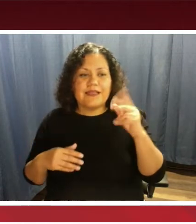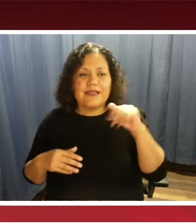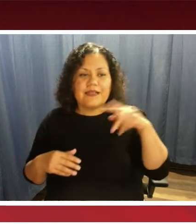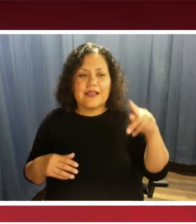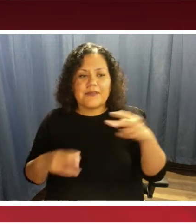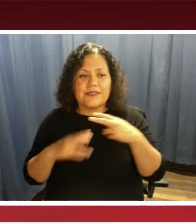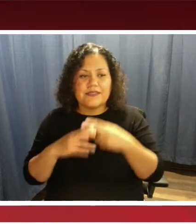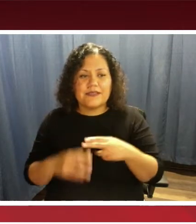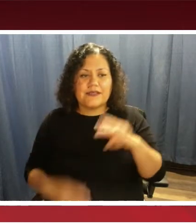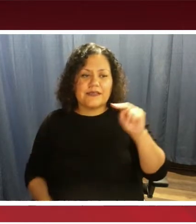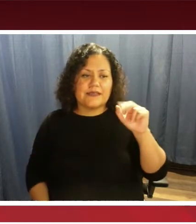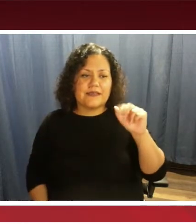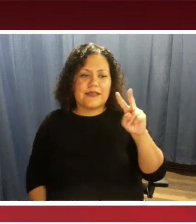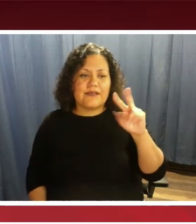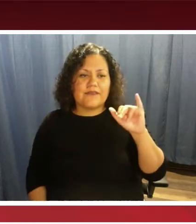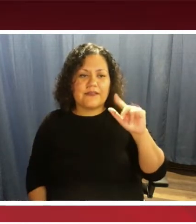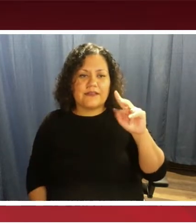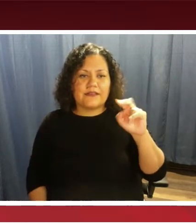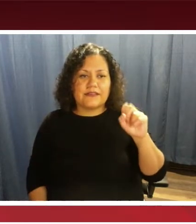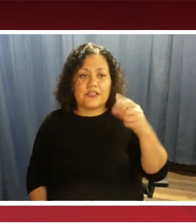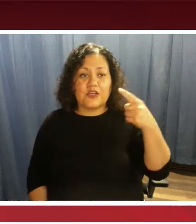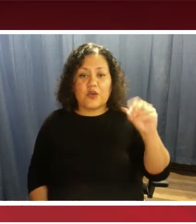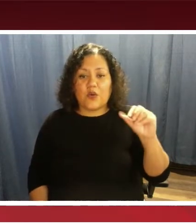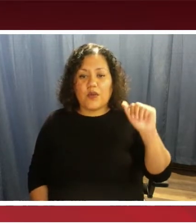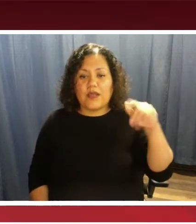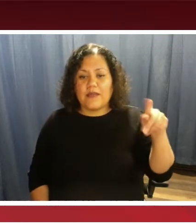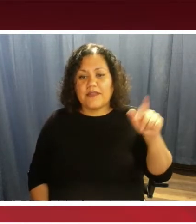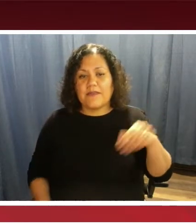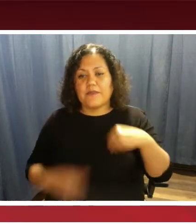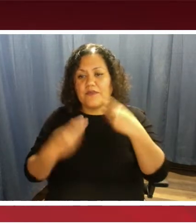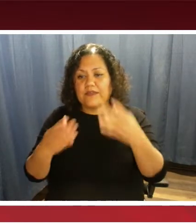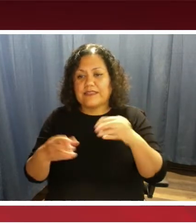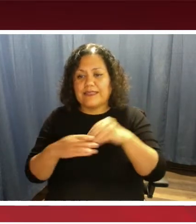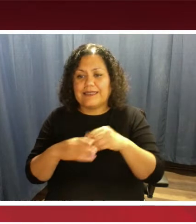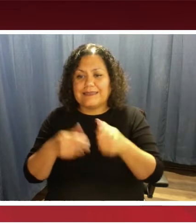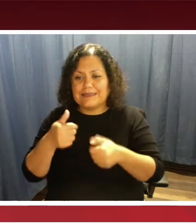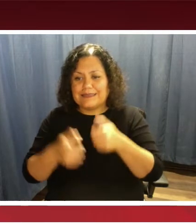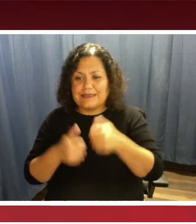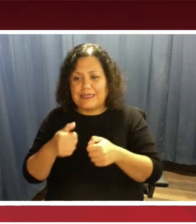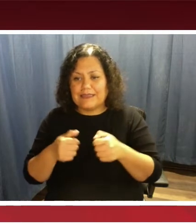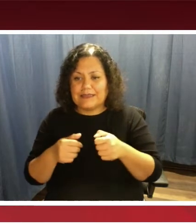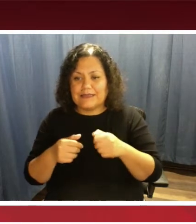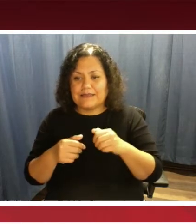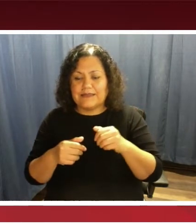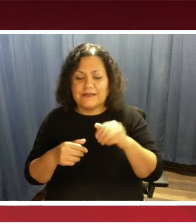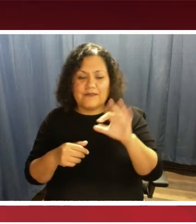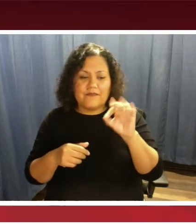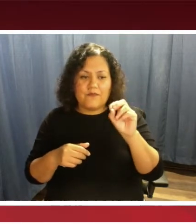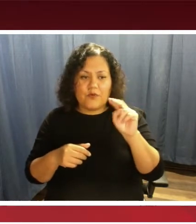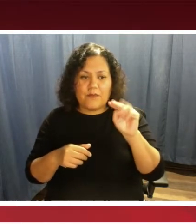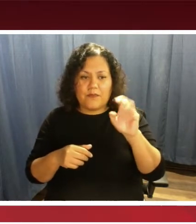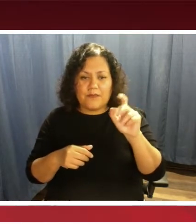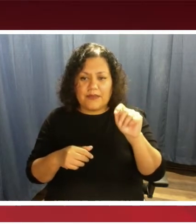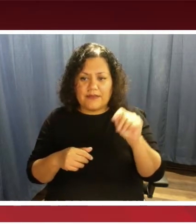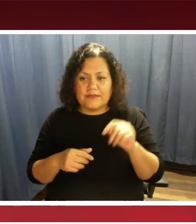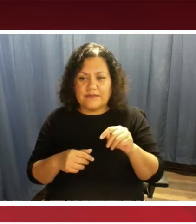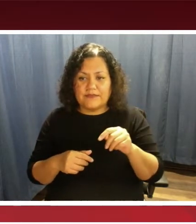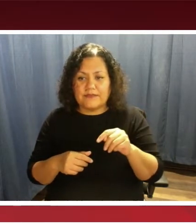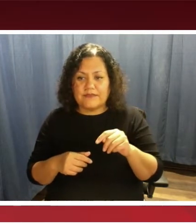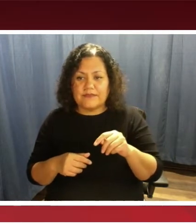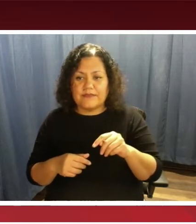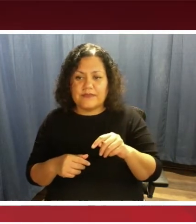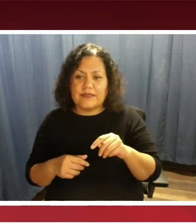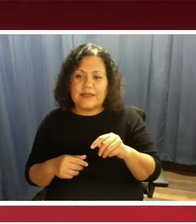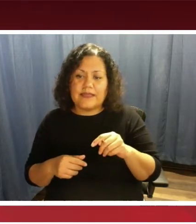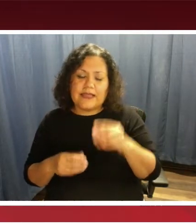Go app, and that one provides the message in text format and provides the text format and